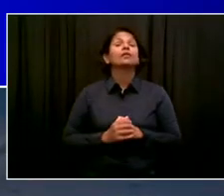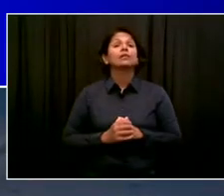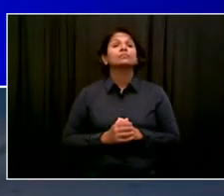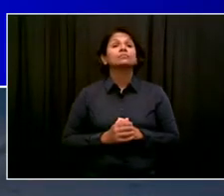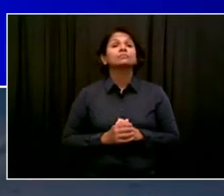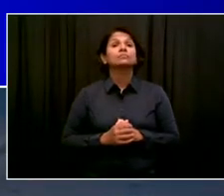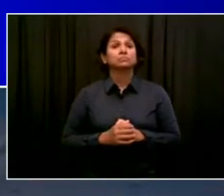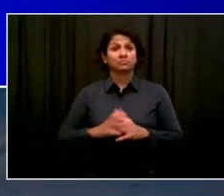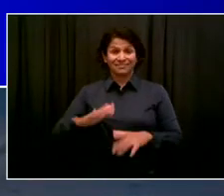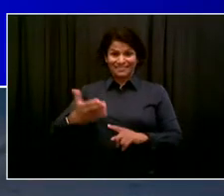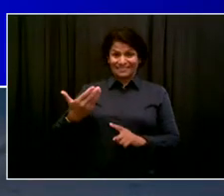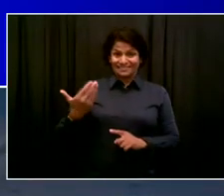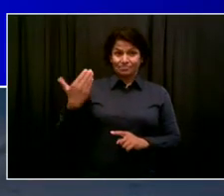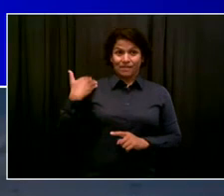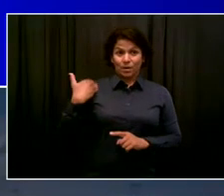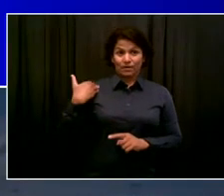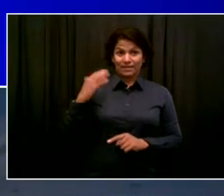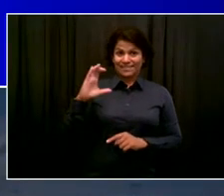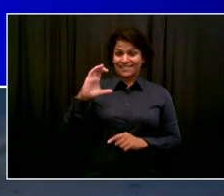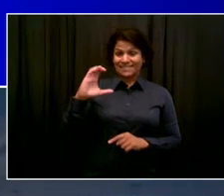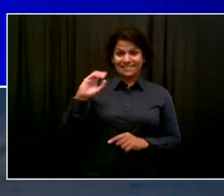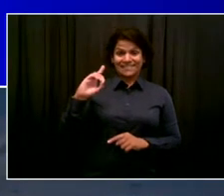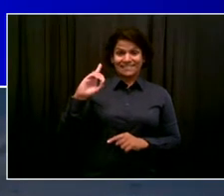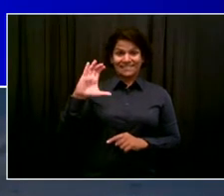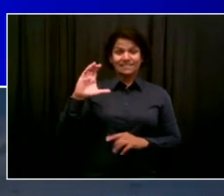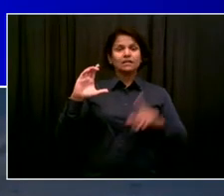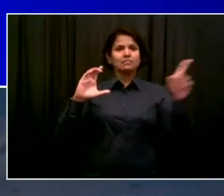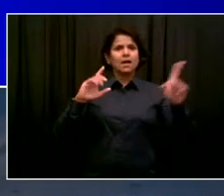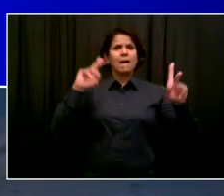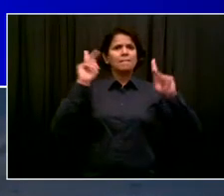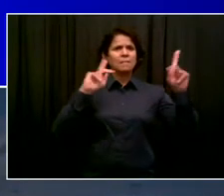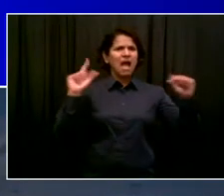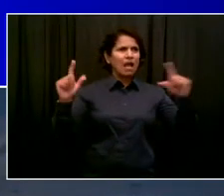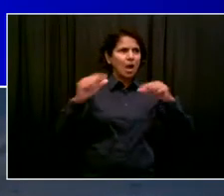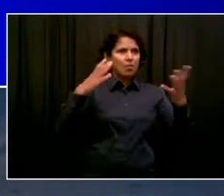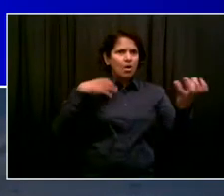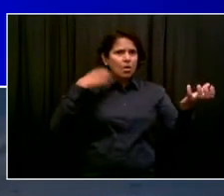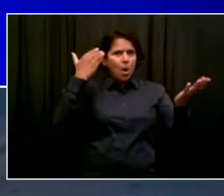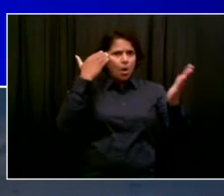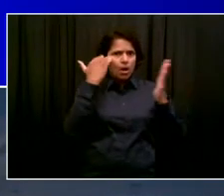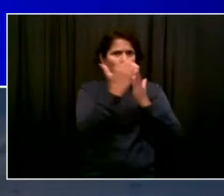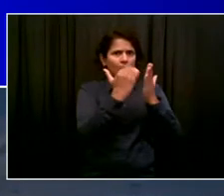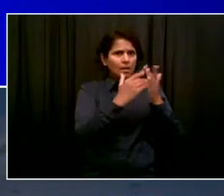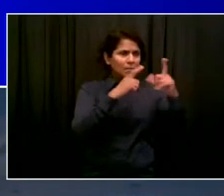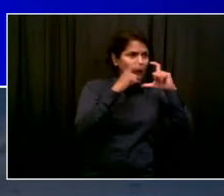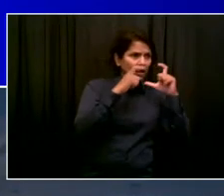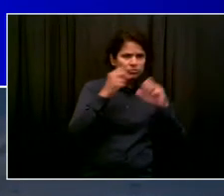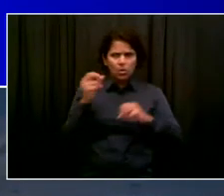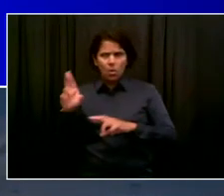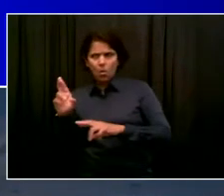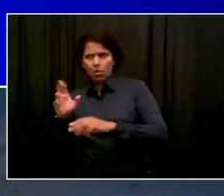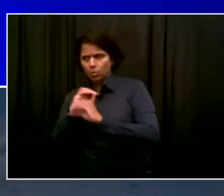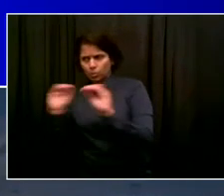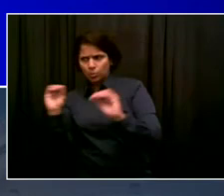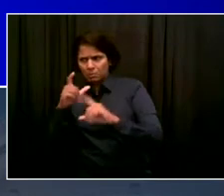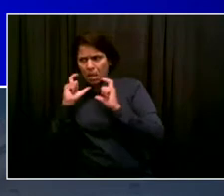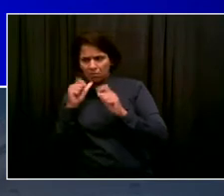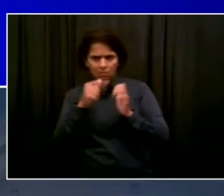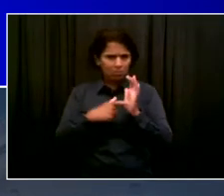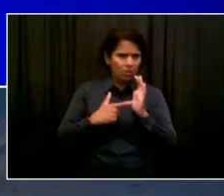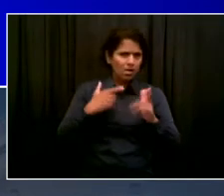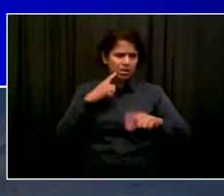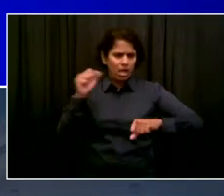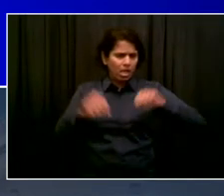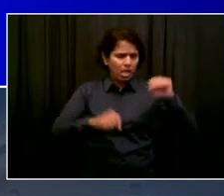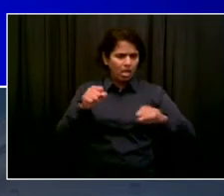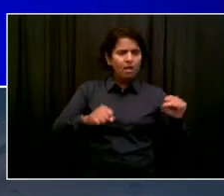and unvaccinated people could do was clear. And the way that unvaccinated people had additional requirements on in terms of wearing